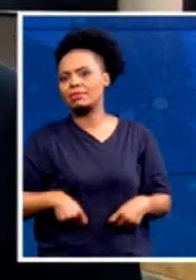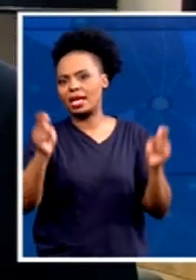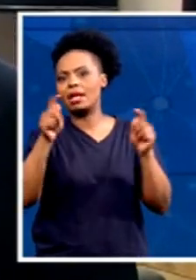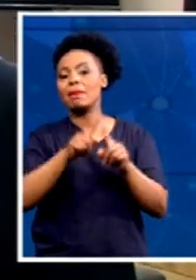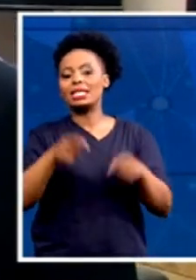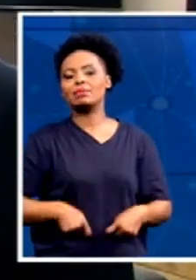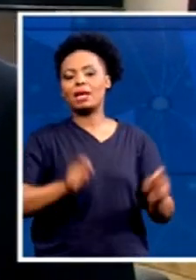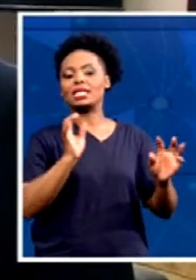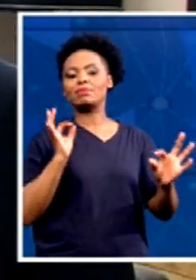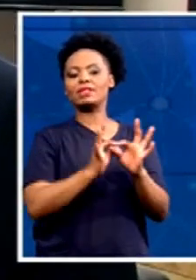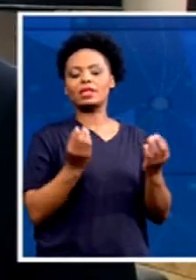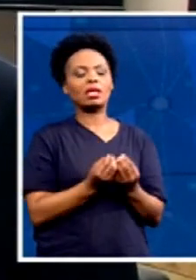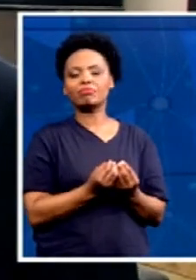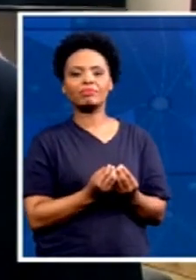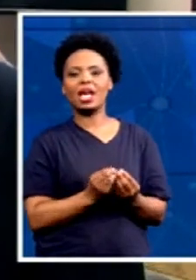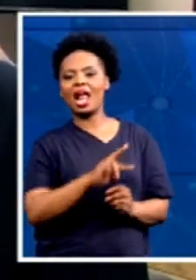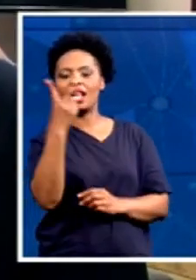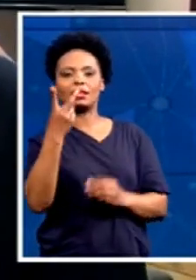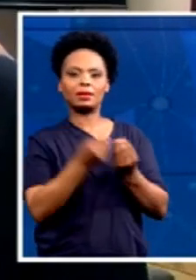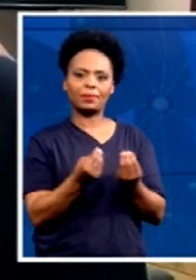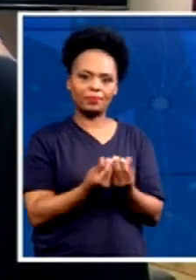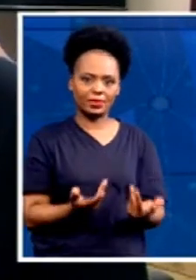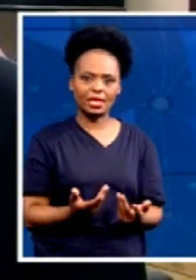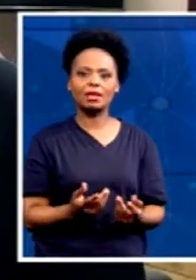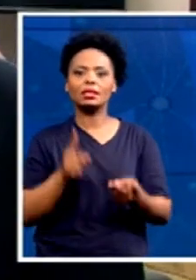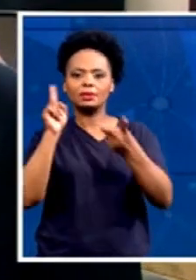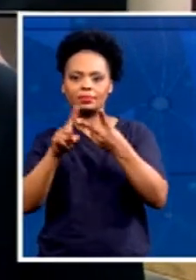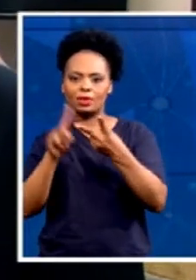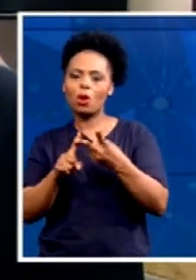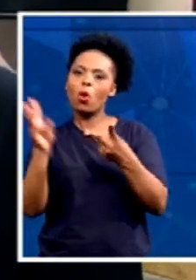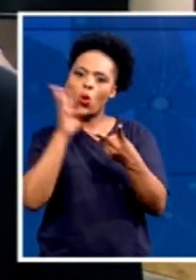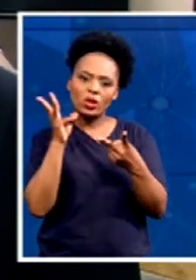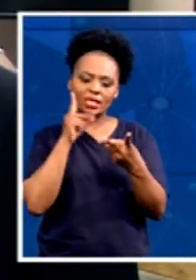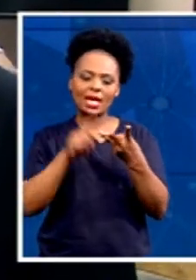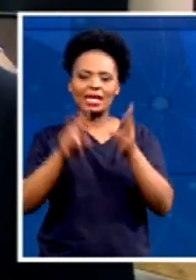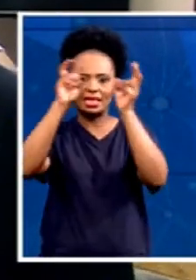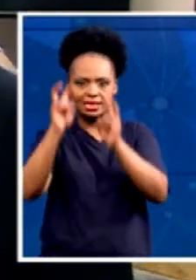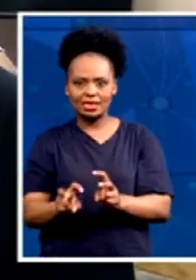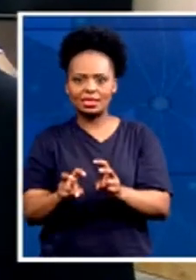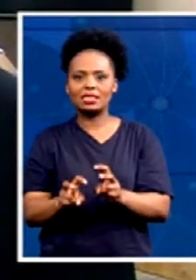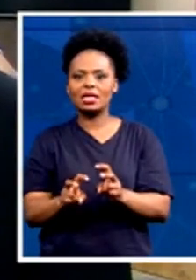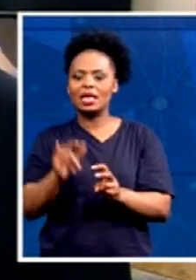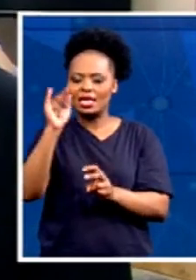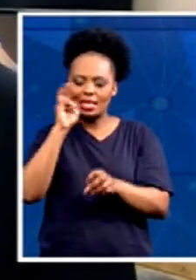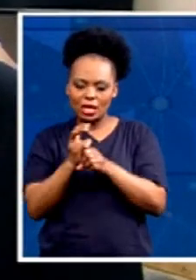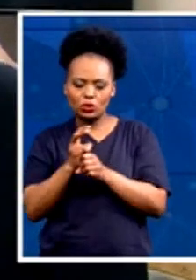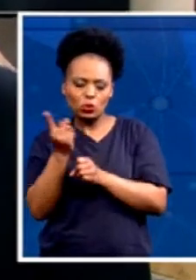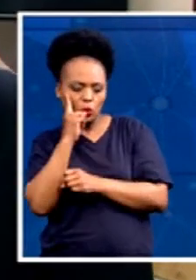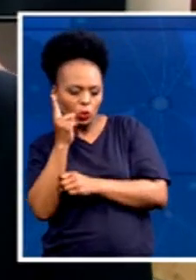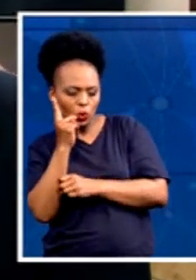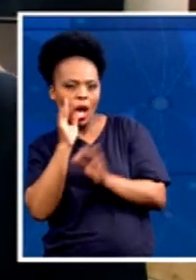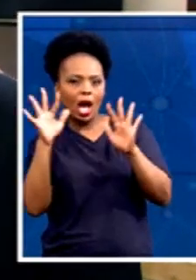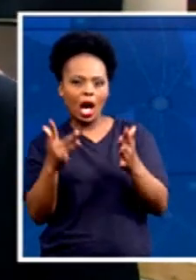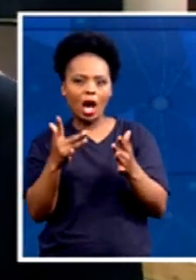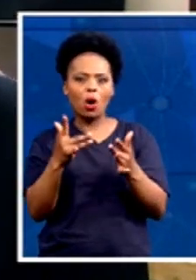all monies paid for water and electricity must be ring-fenced and it must pay the providers.